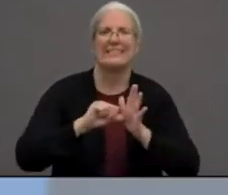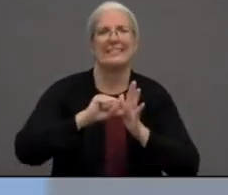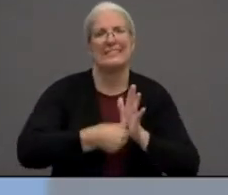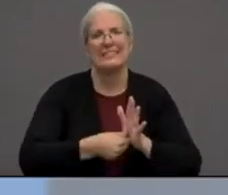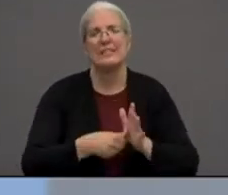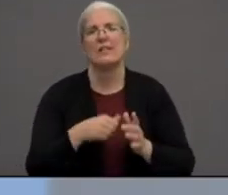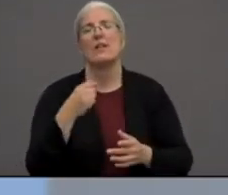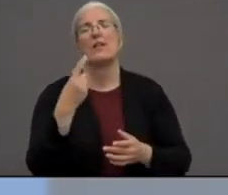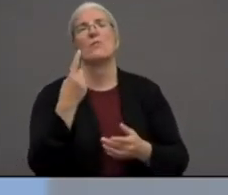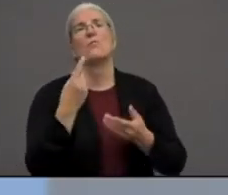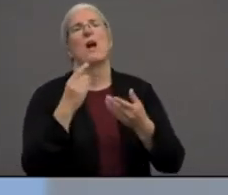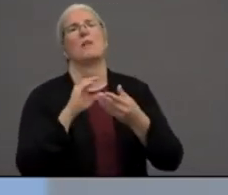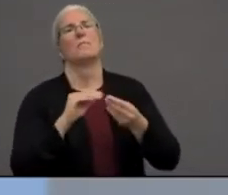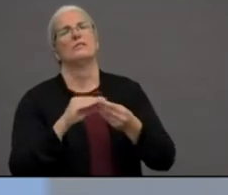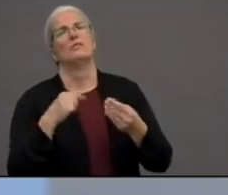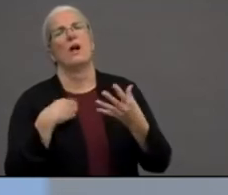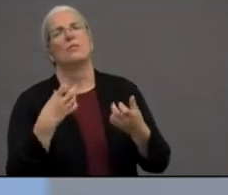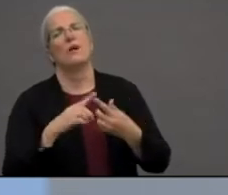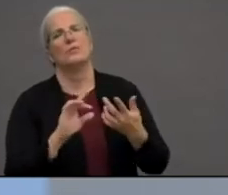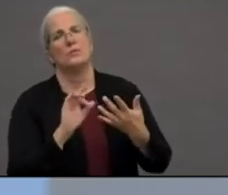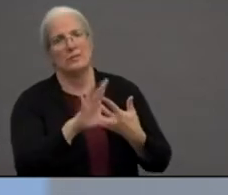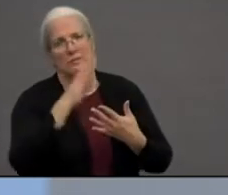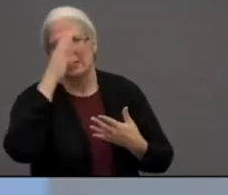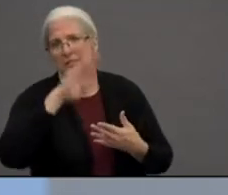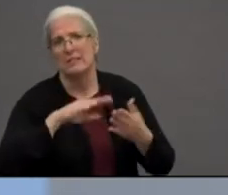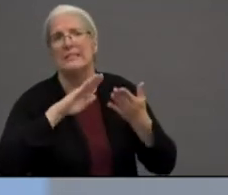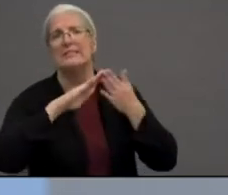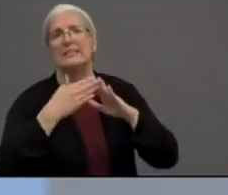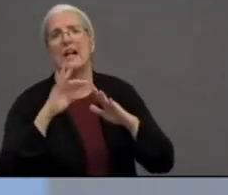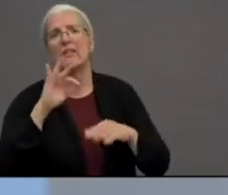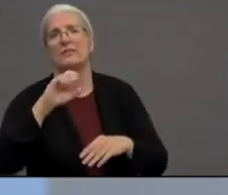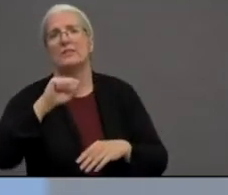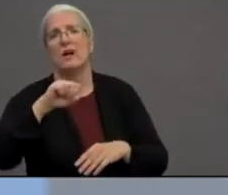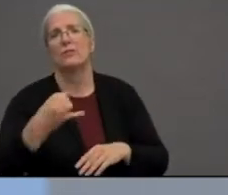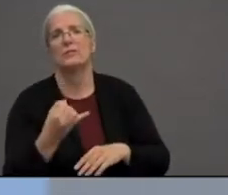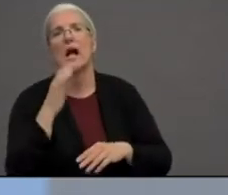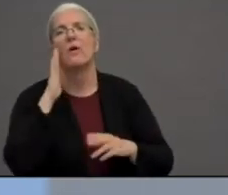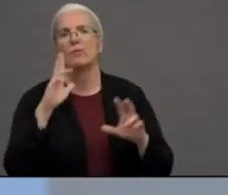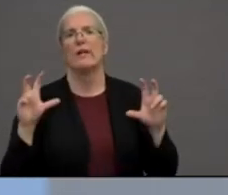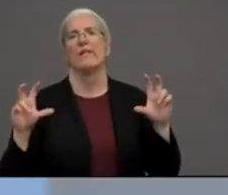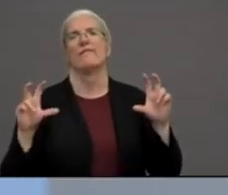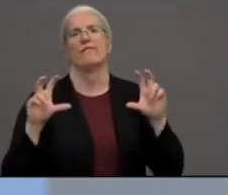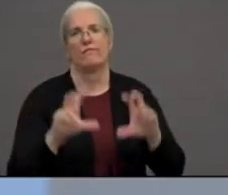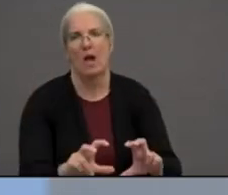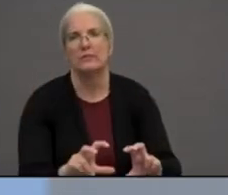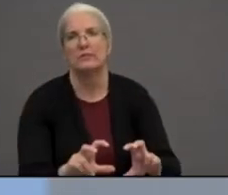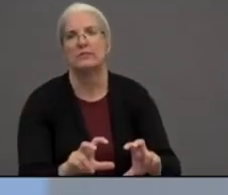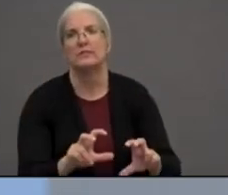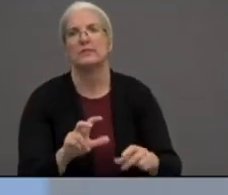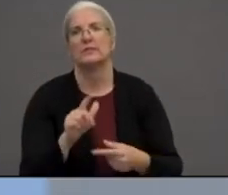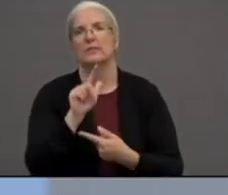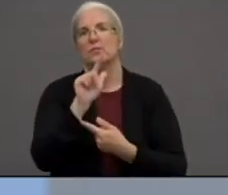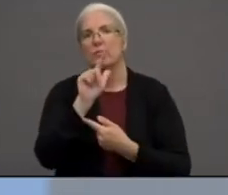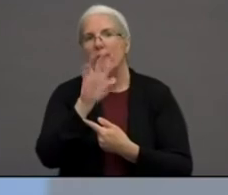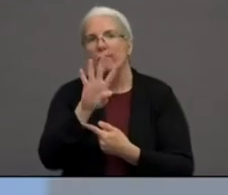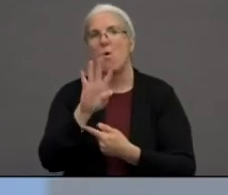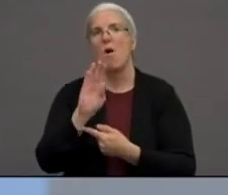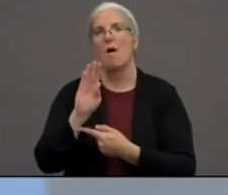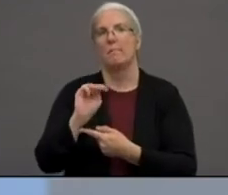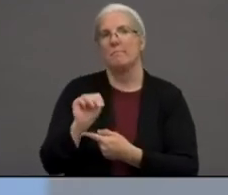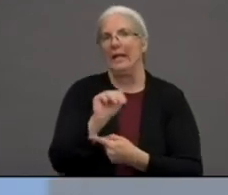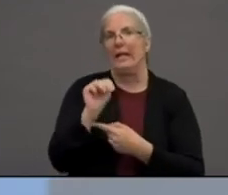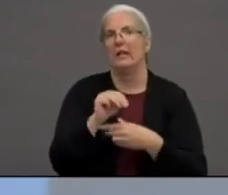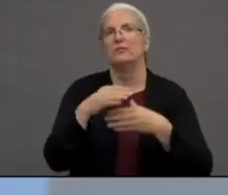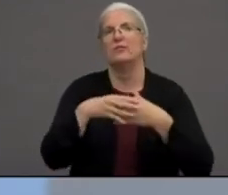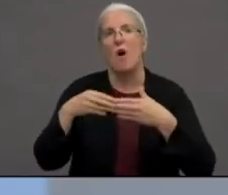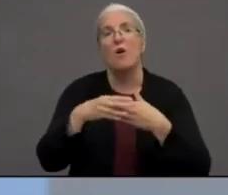important message, is that the city of San Jose is going to be investing $24 million to build infrastructure for online